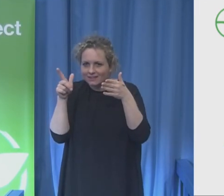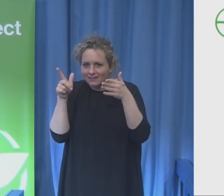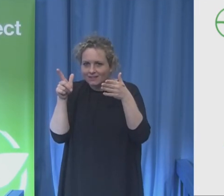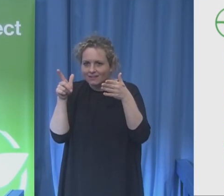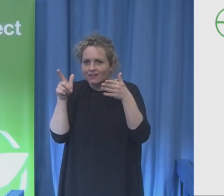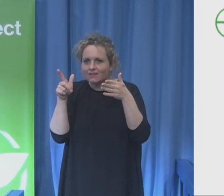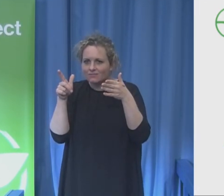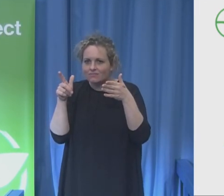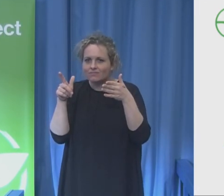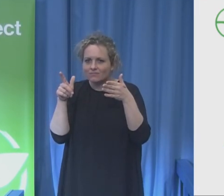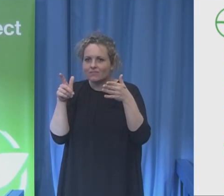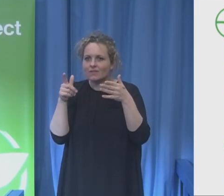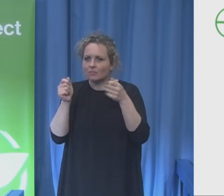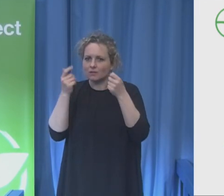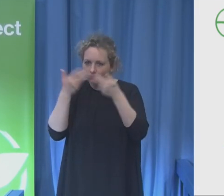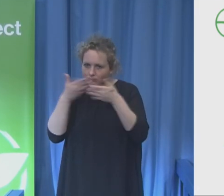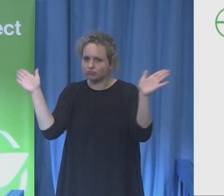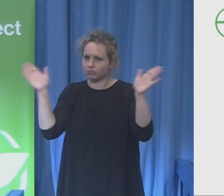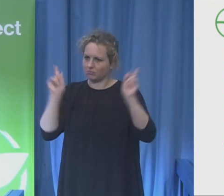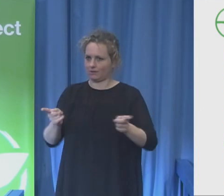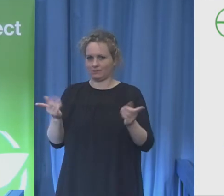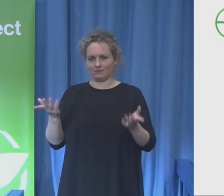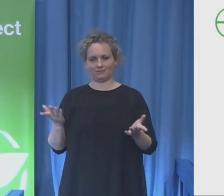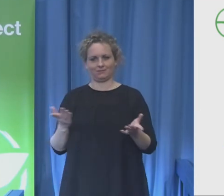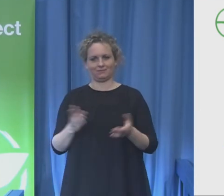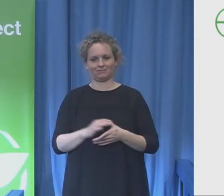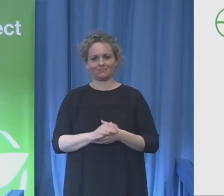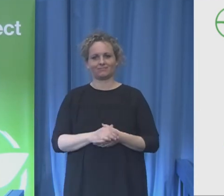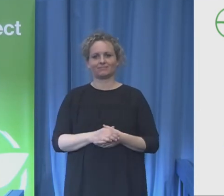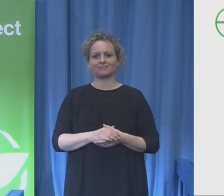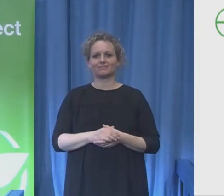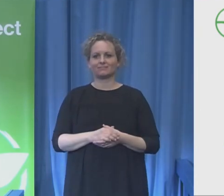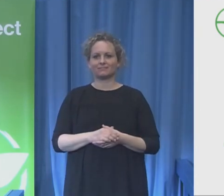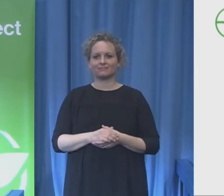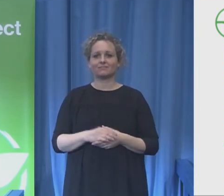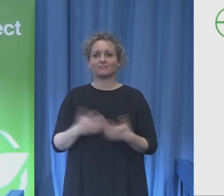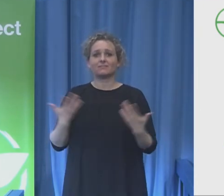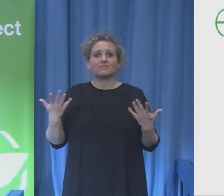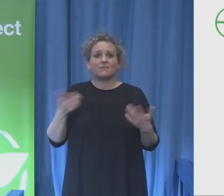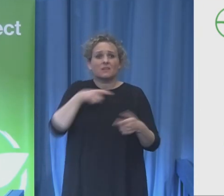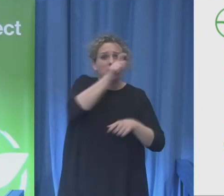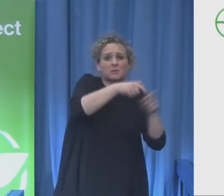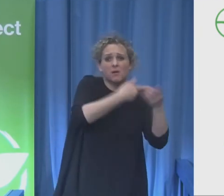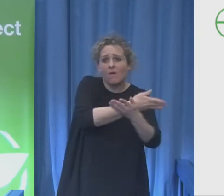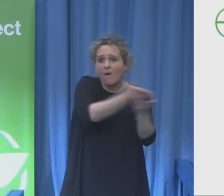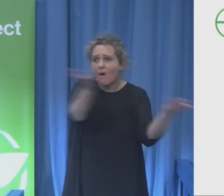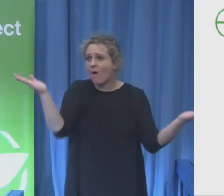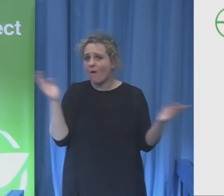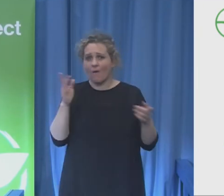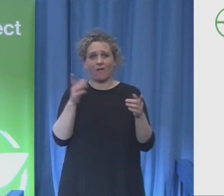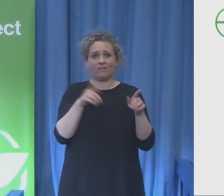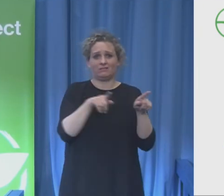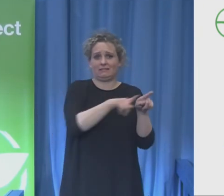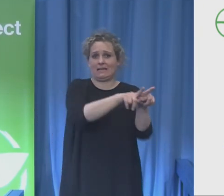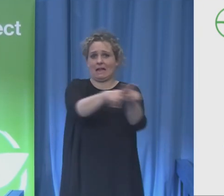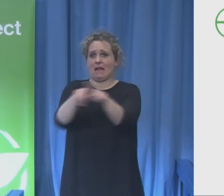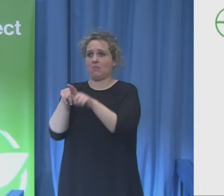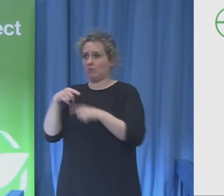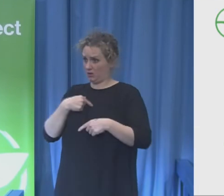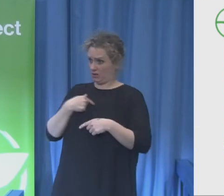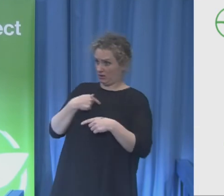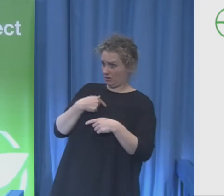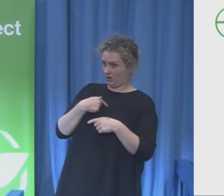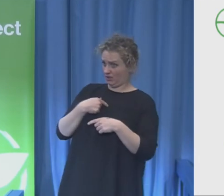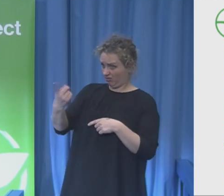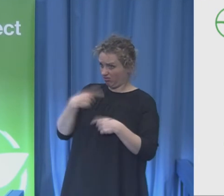just part of all of us. And another person also said, it don't seem to be my problem what people think about me.